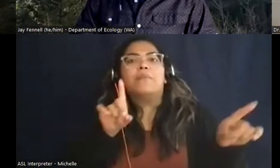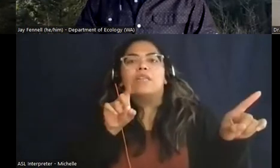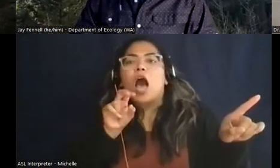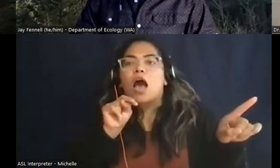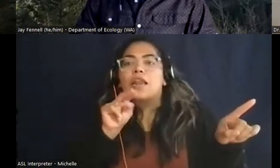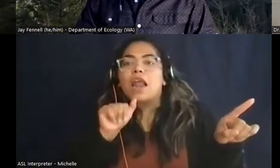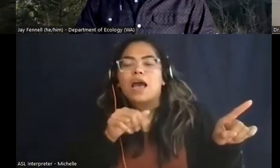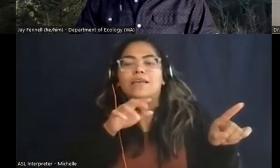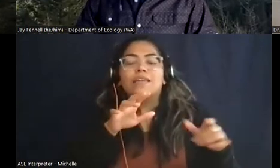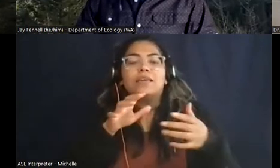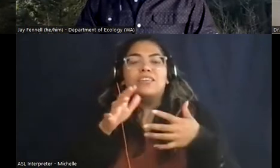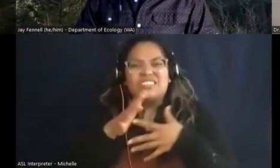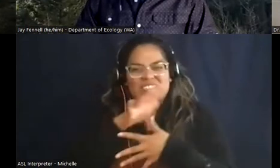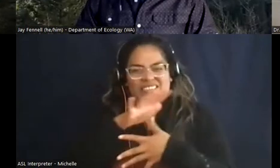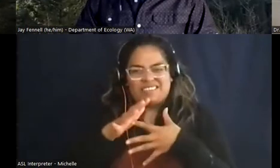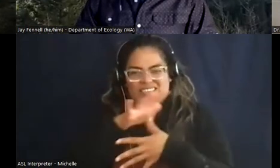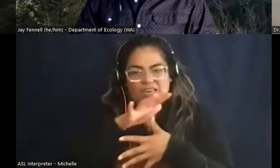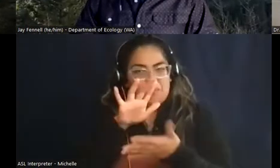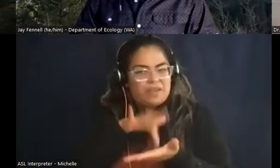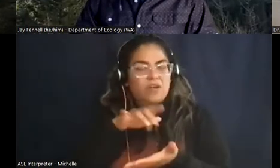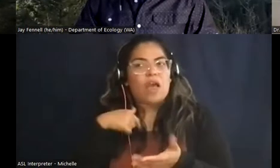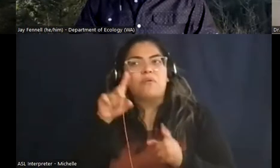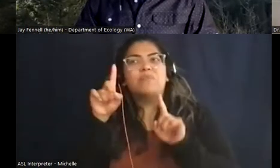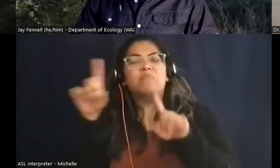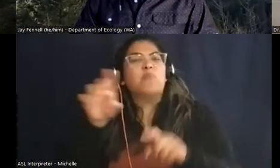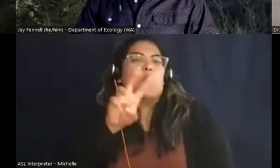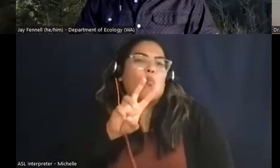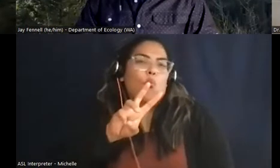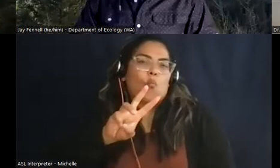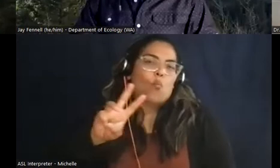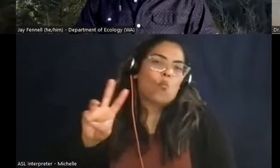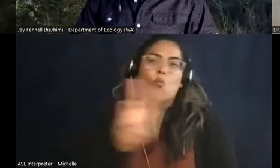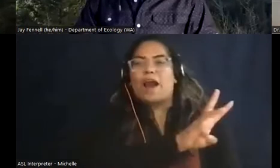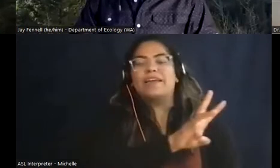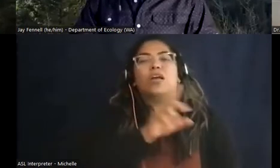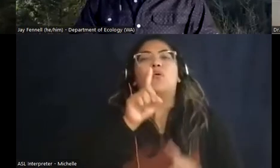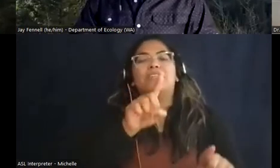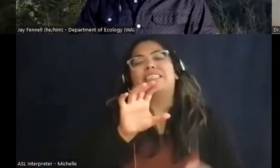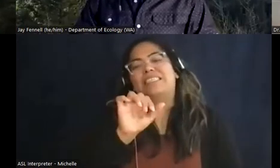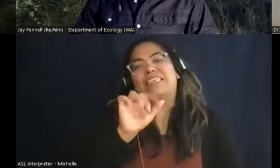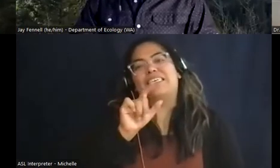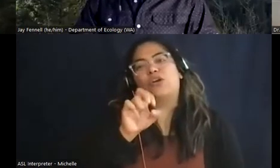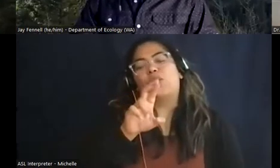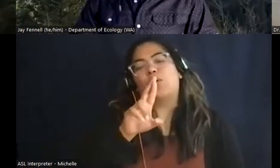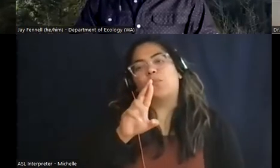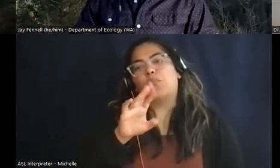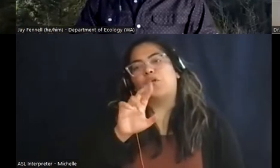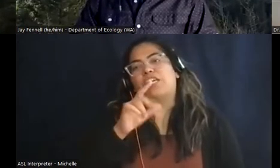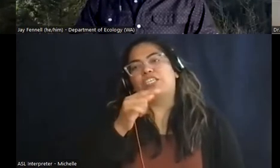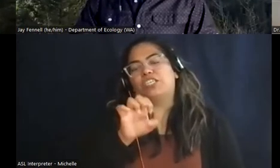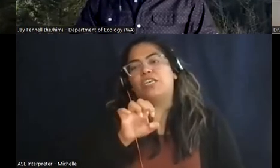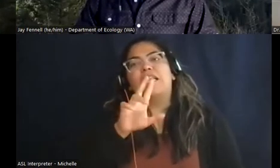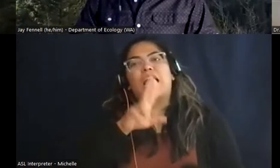in between junior and senior year, I went out west and I went to Cedar Breaks National Monument, which is